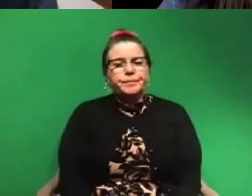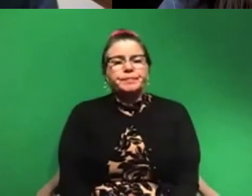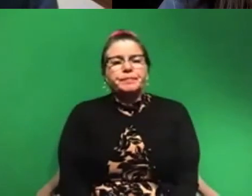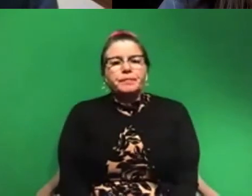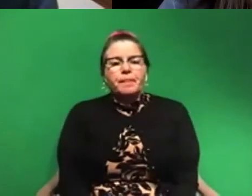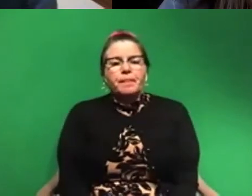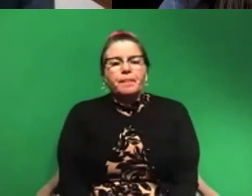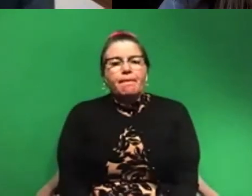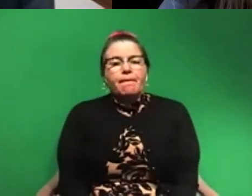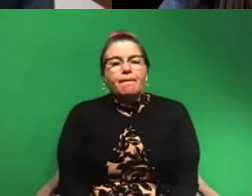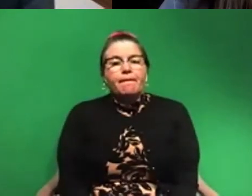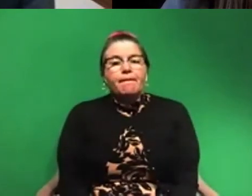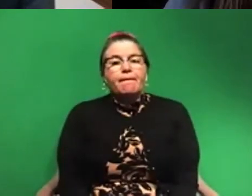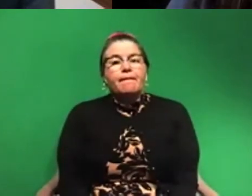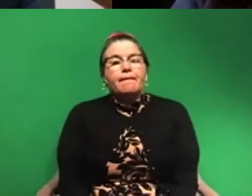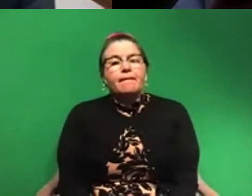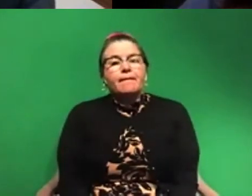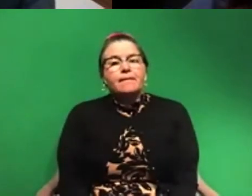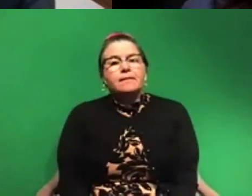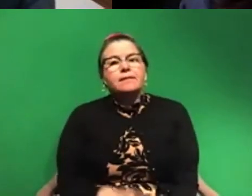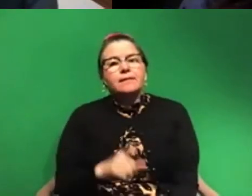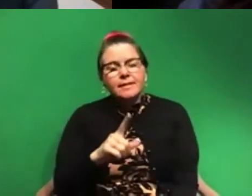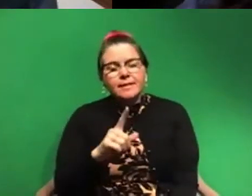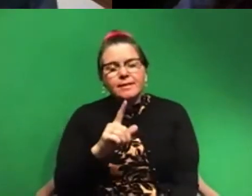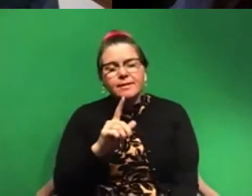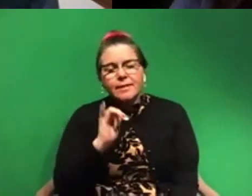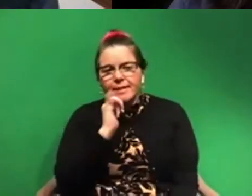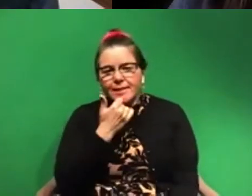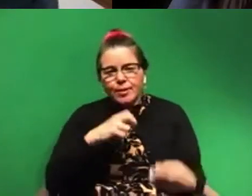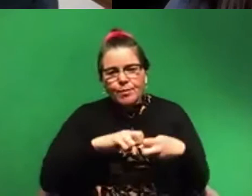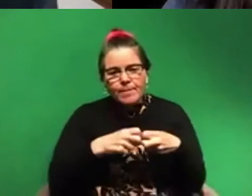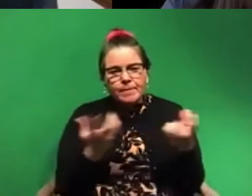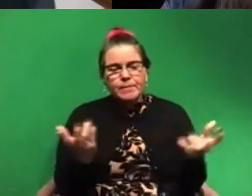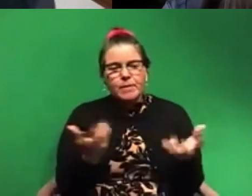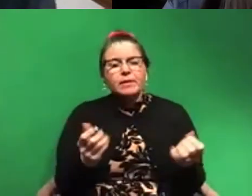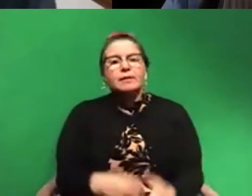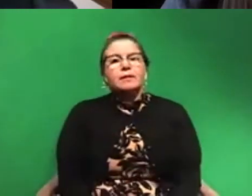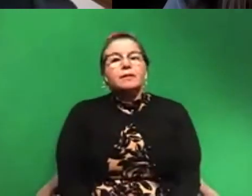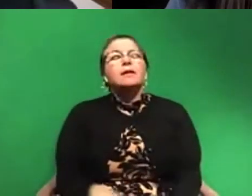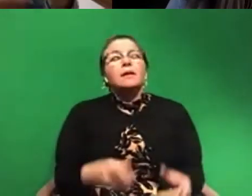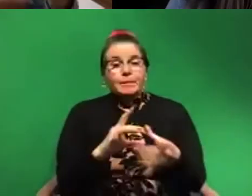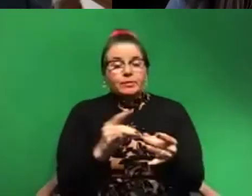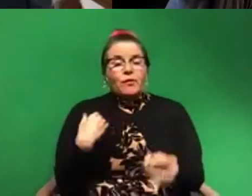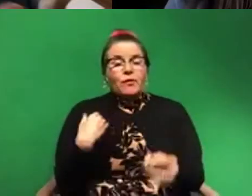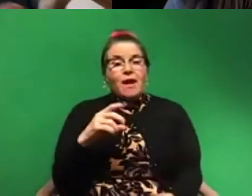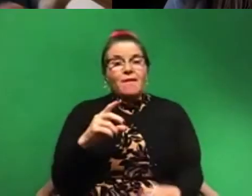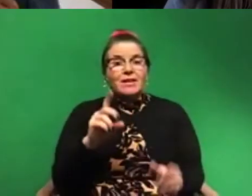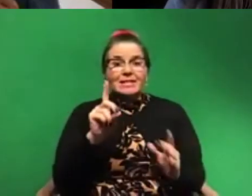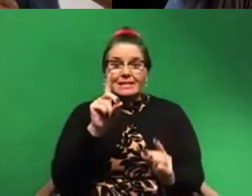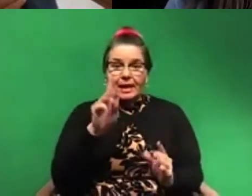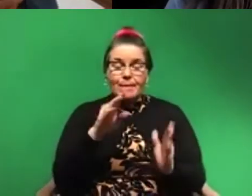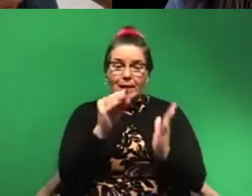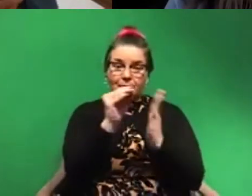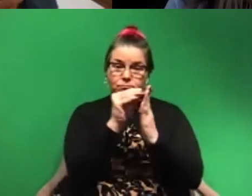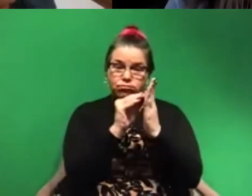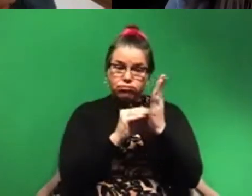The one little glitch that we have right now doing that is that, as I said, you have this database of sequences that you look